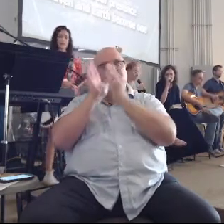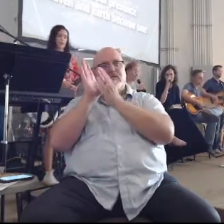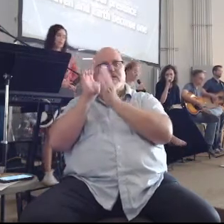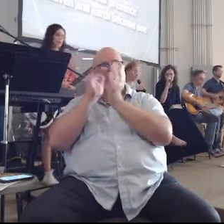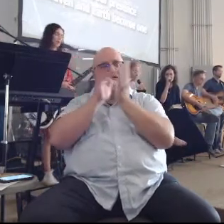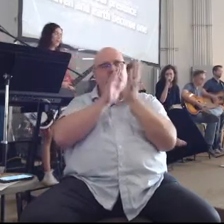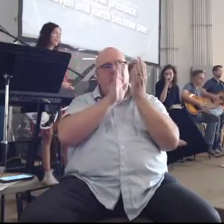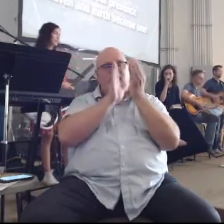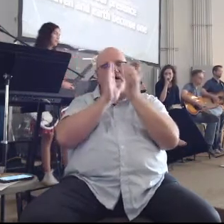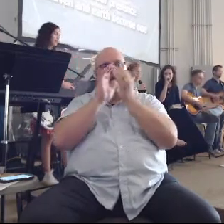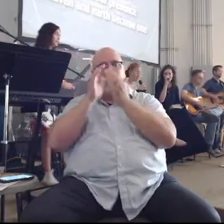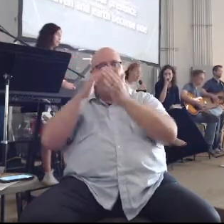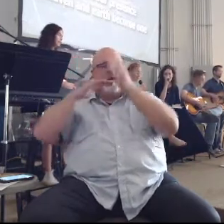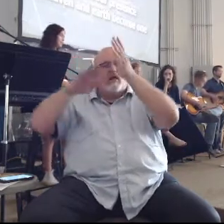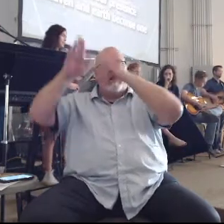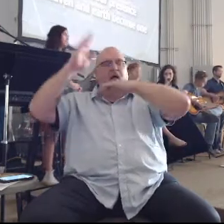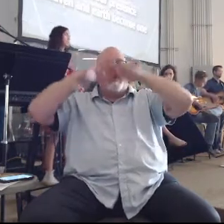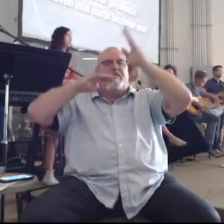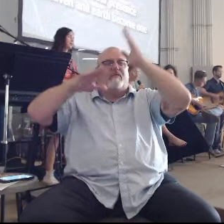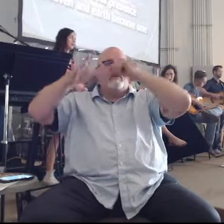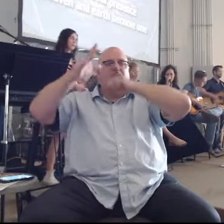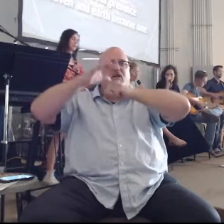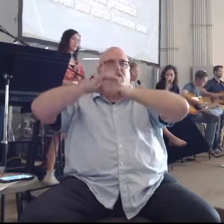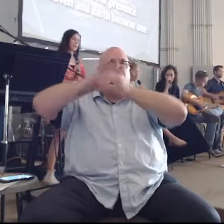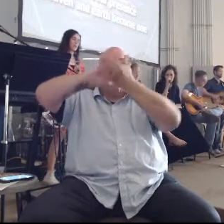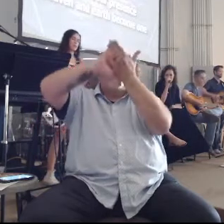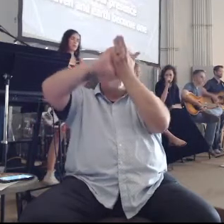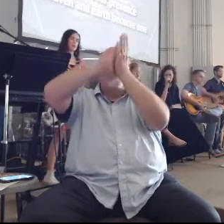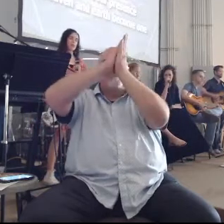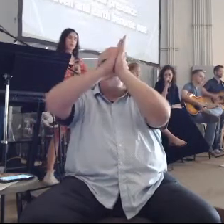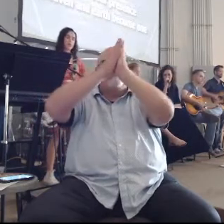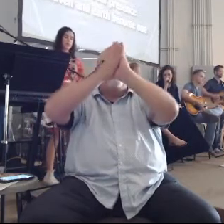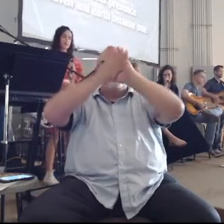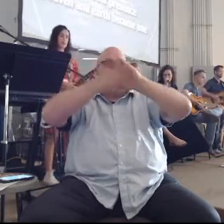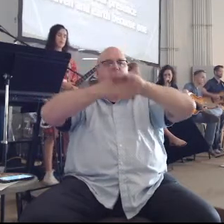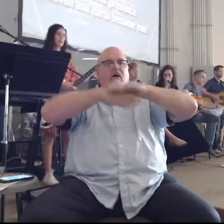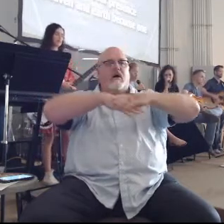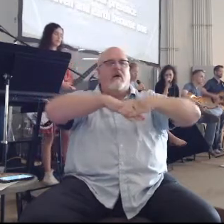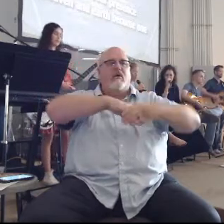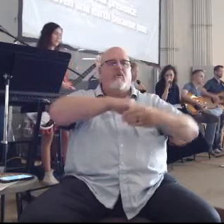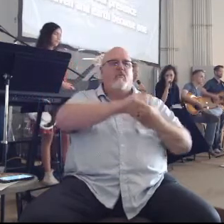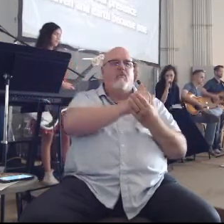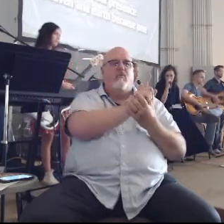Heaven and earth become one